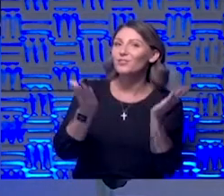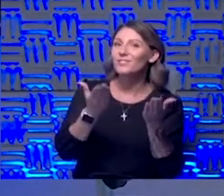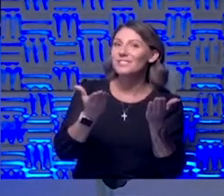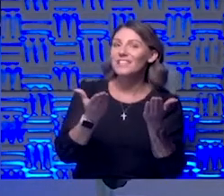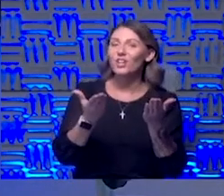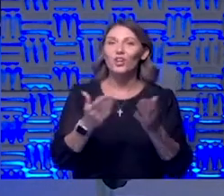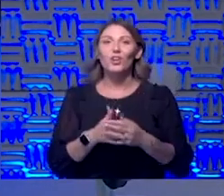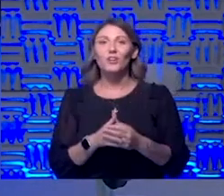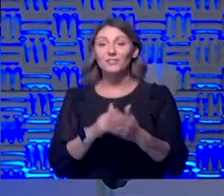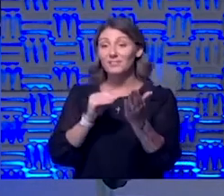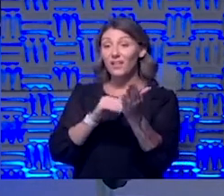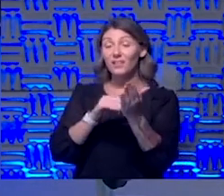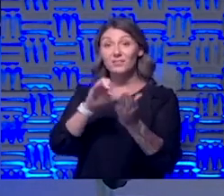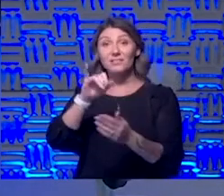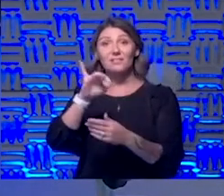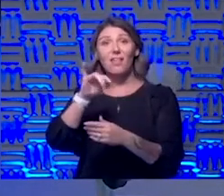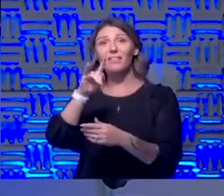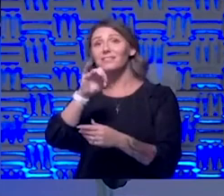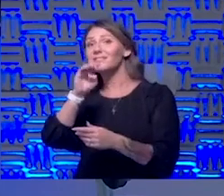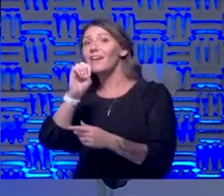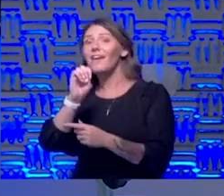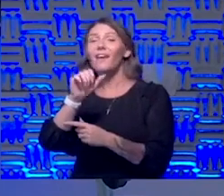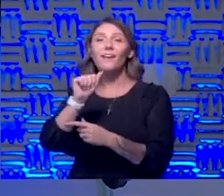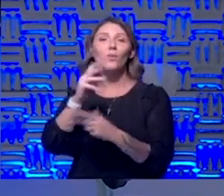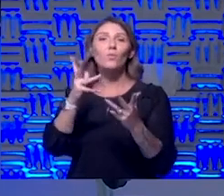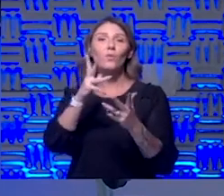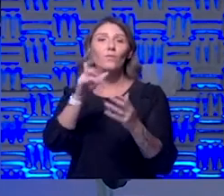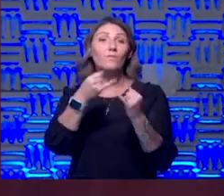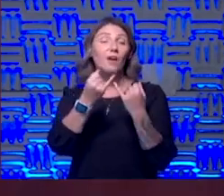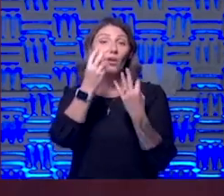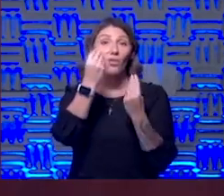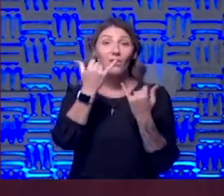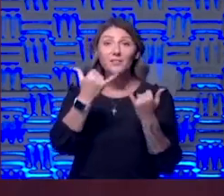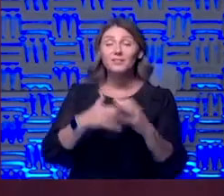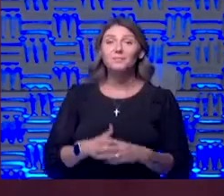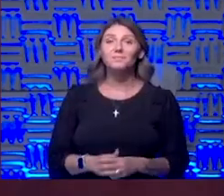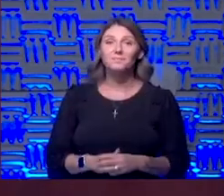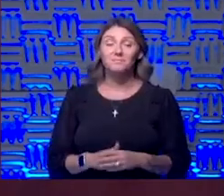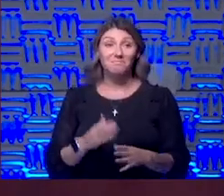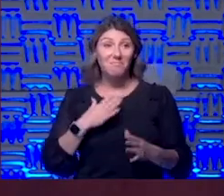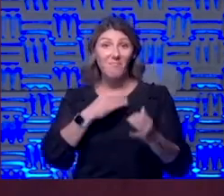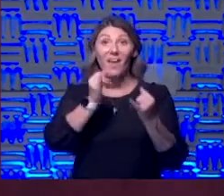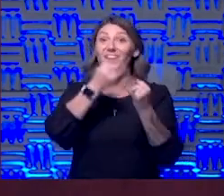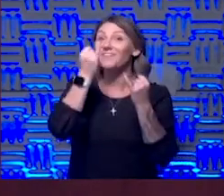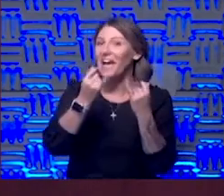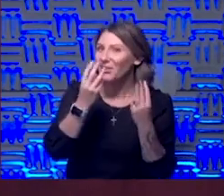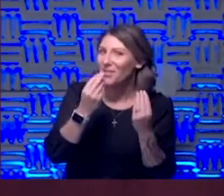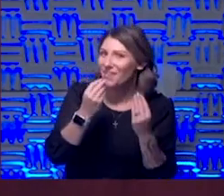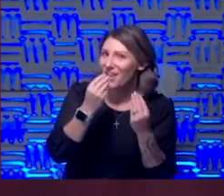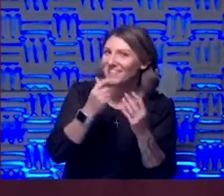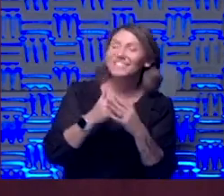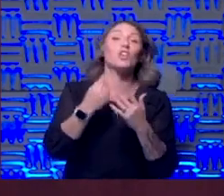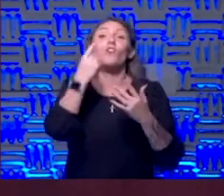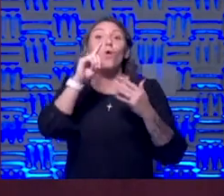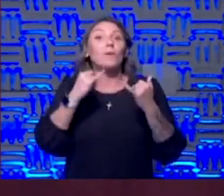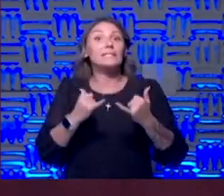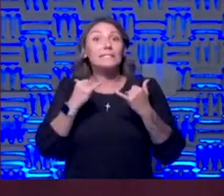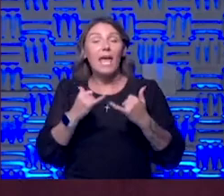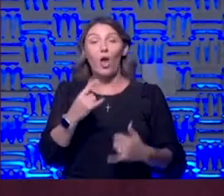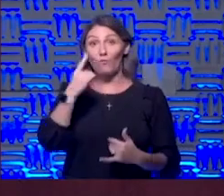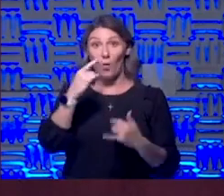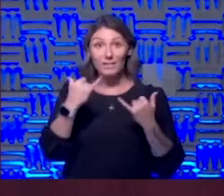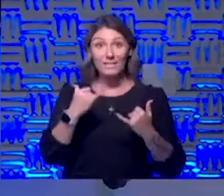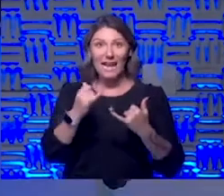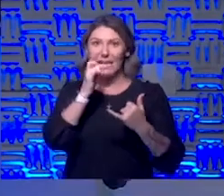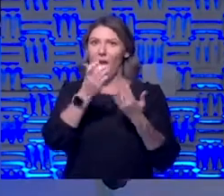us on set dr um salate what are your final thoughts today my final thoughts just for today so for